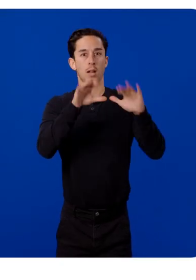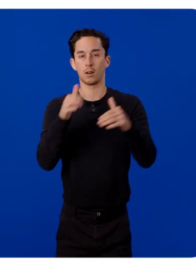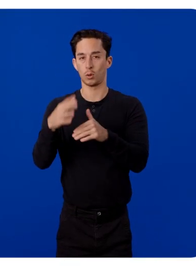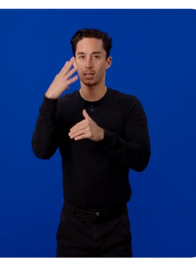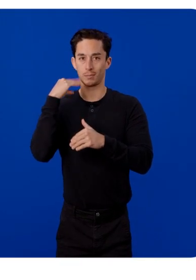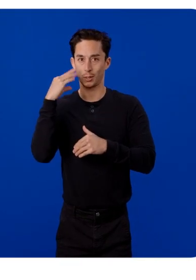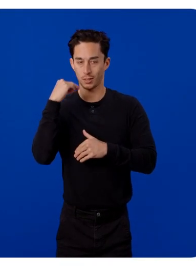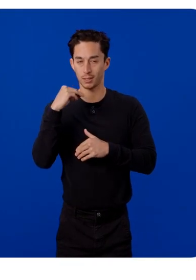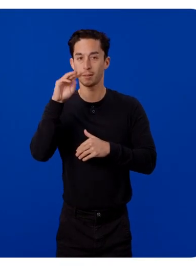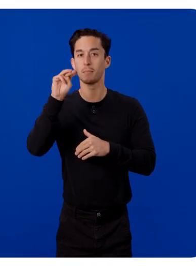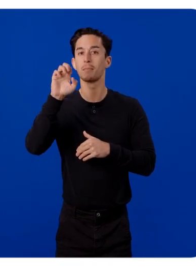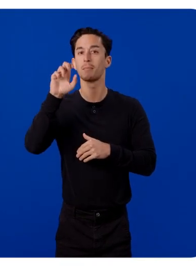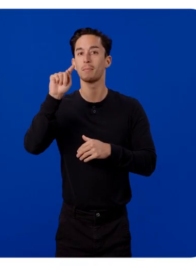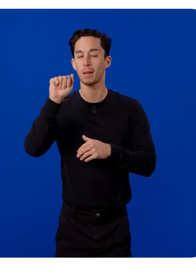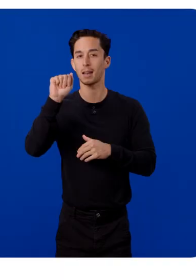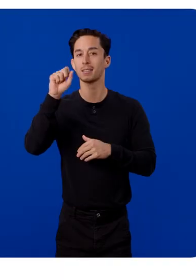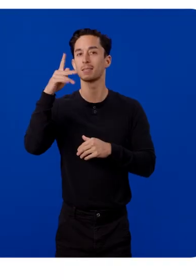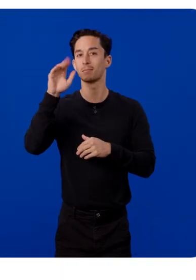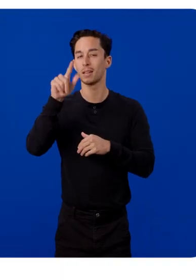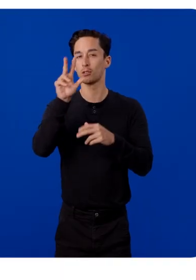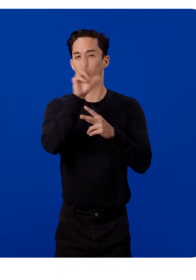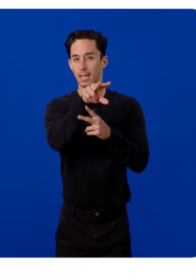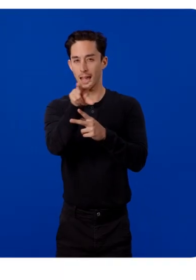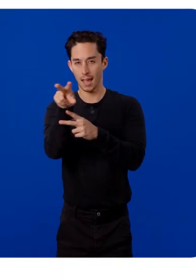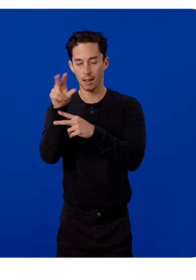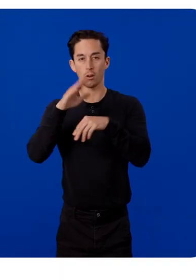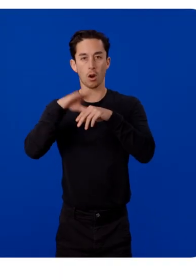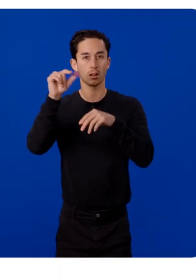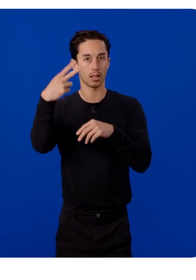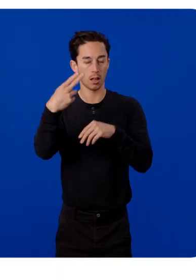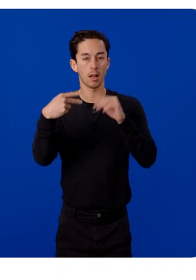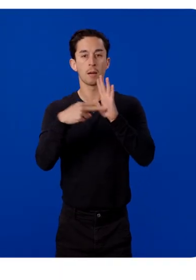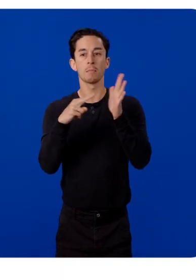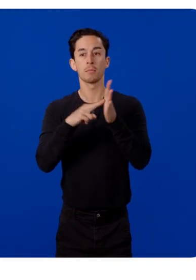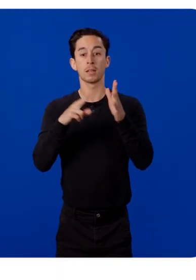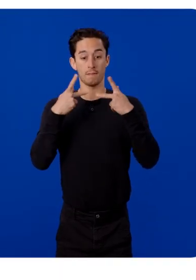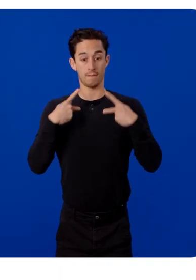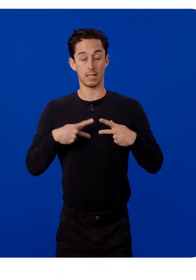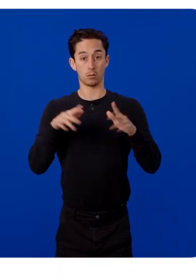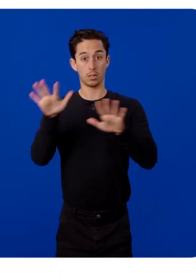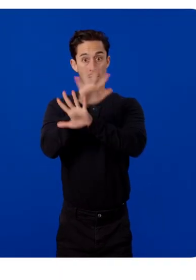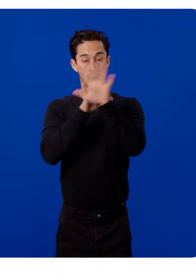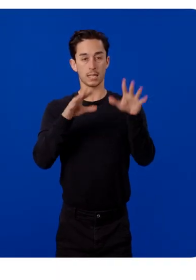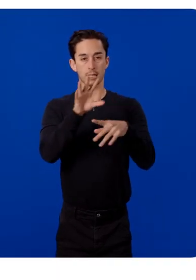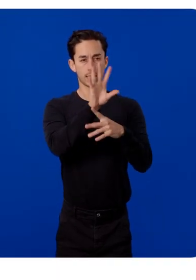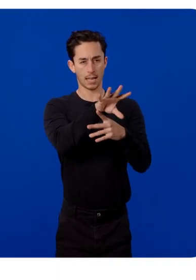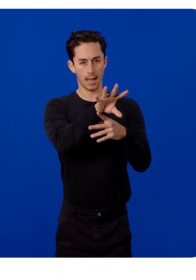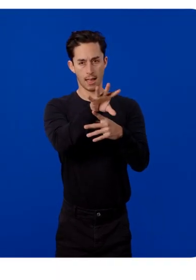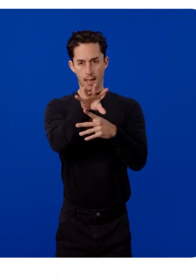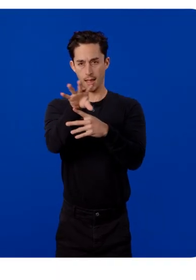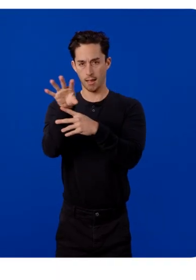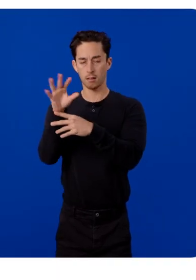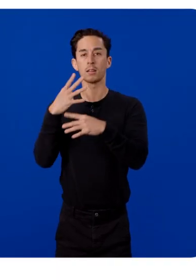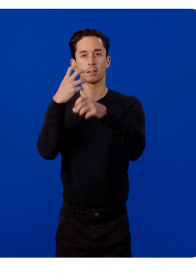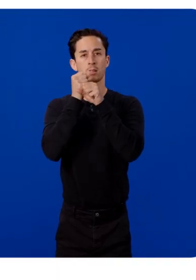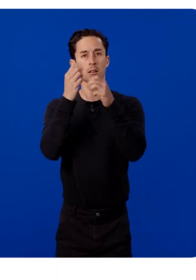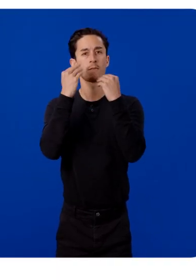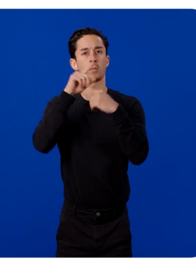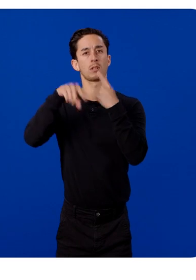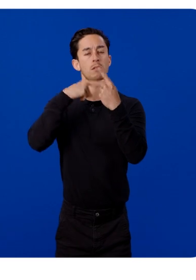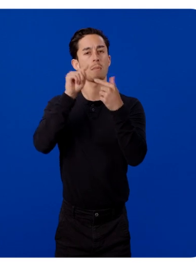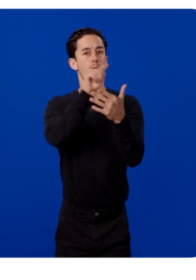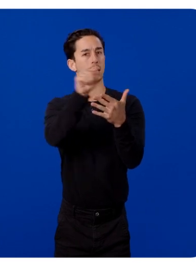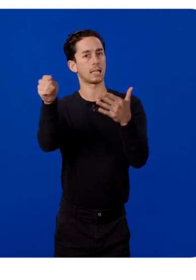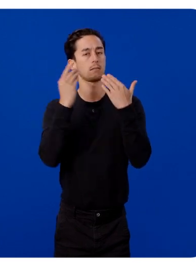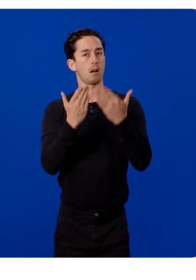experiences. Our metaspacial scanner sample on GitHub allows users to scan objects in their space and get information about these objects